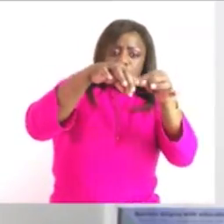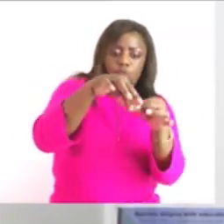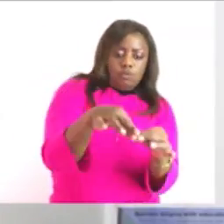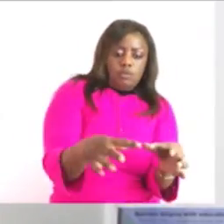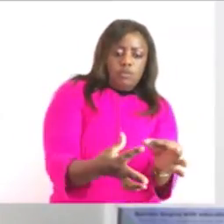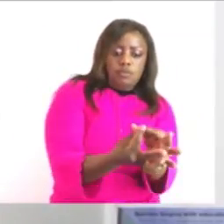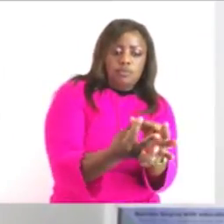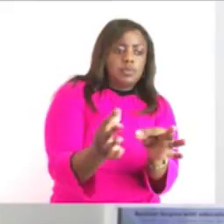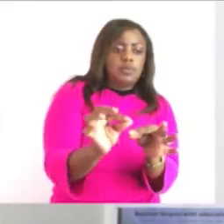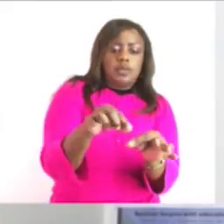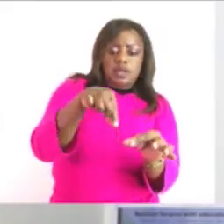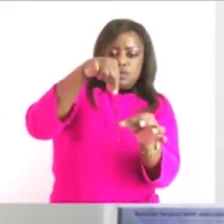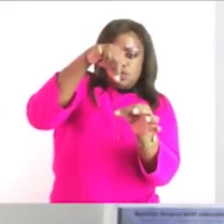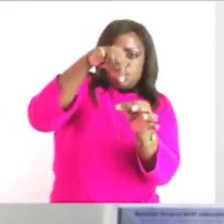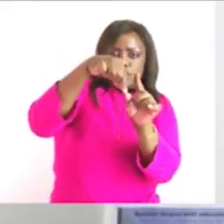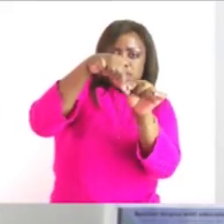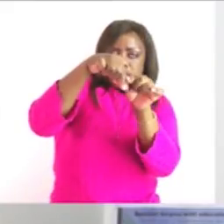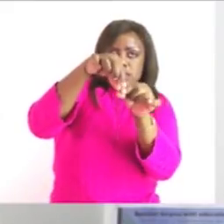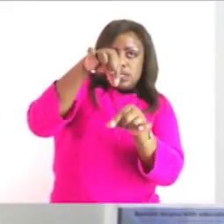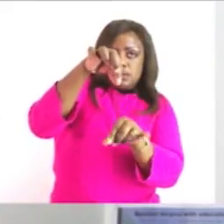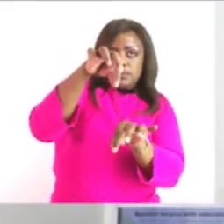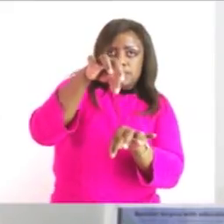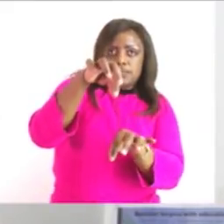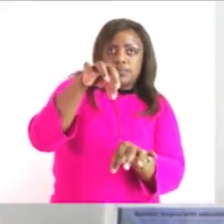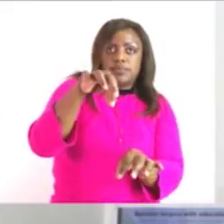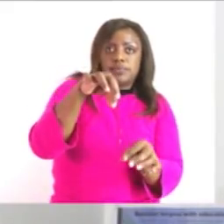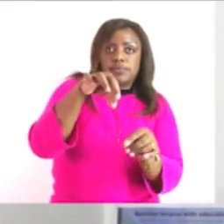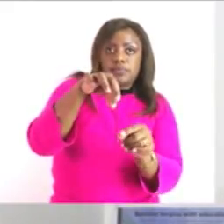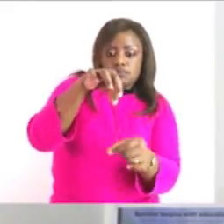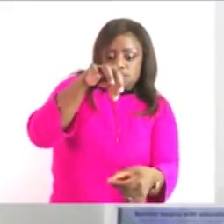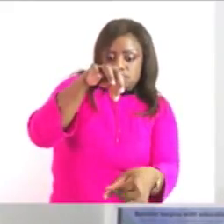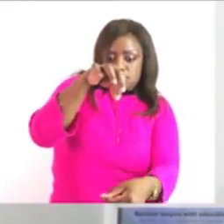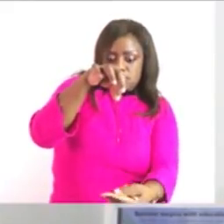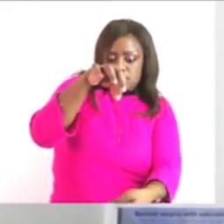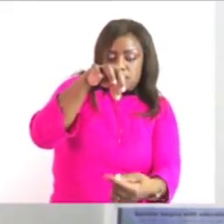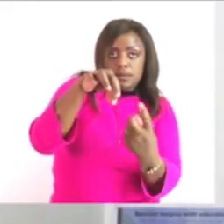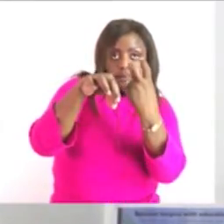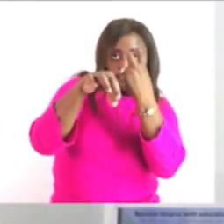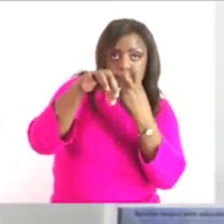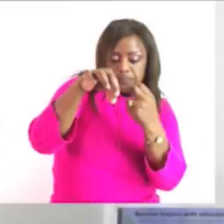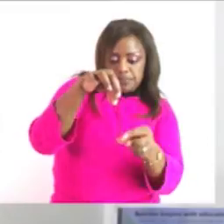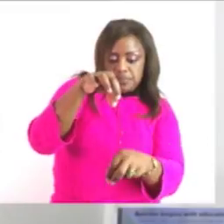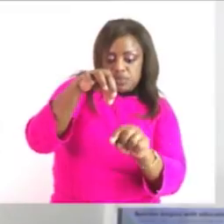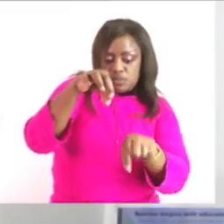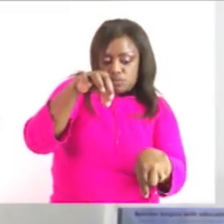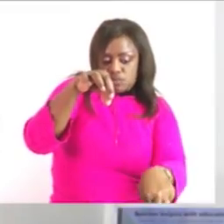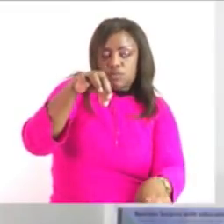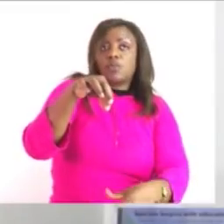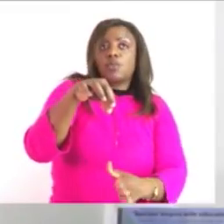holding here and then the bulb the bulb must be